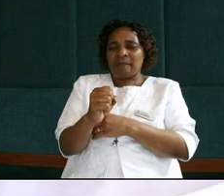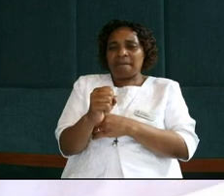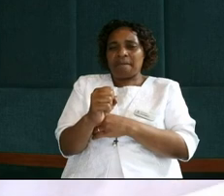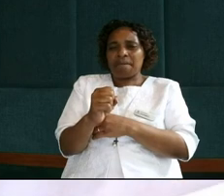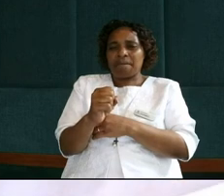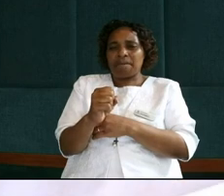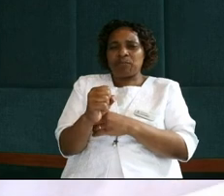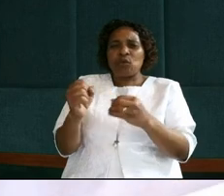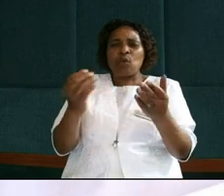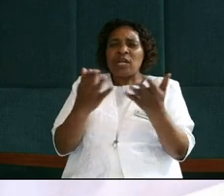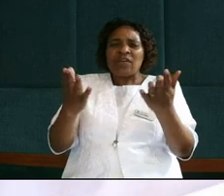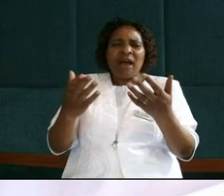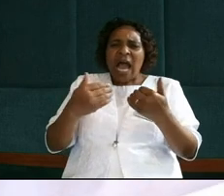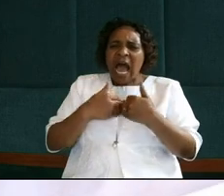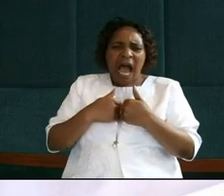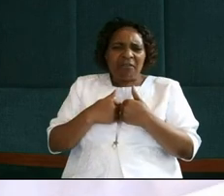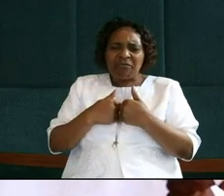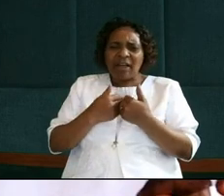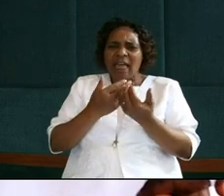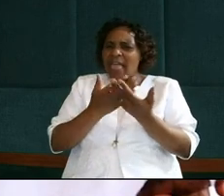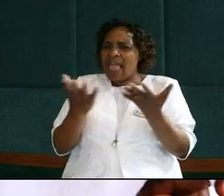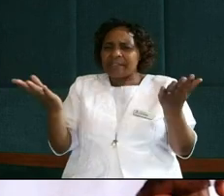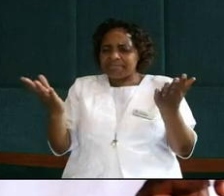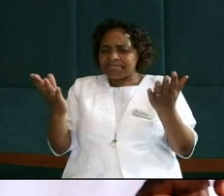whenever they had such kind of high meetings,